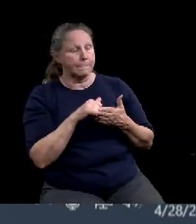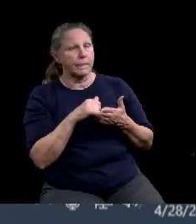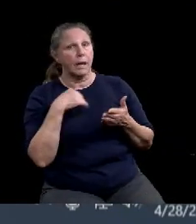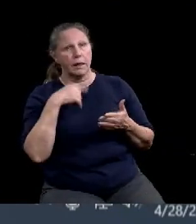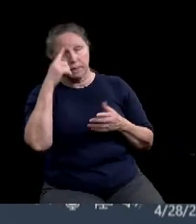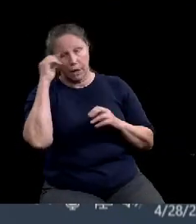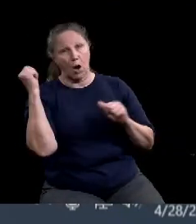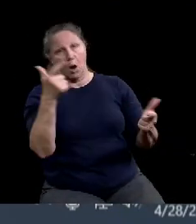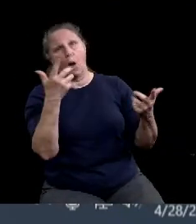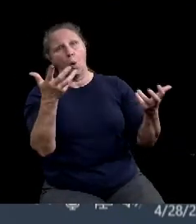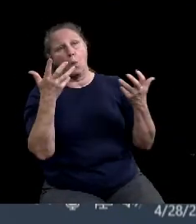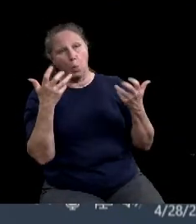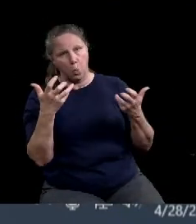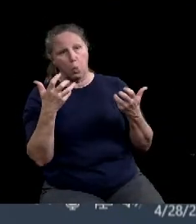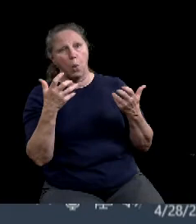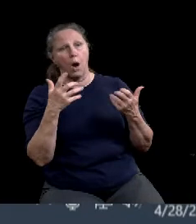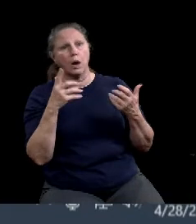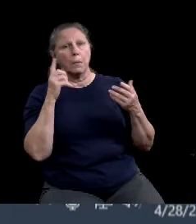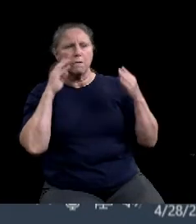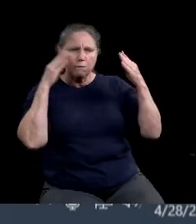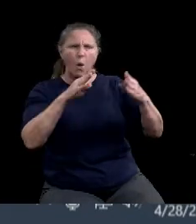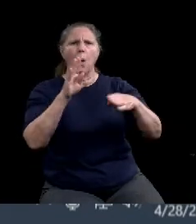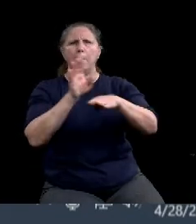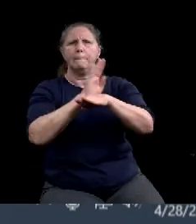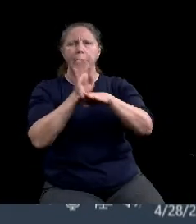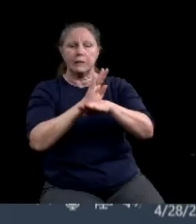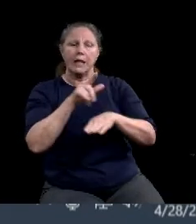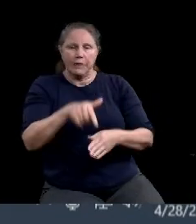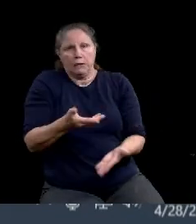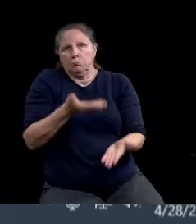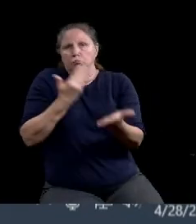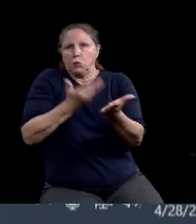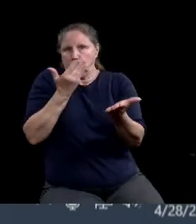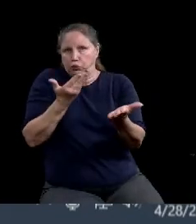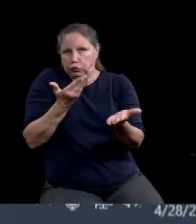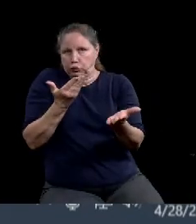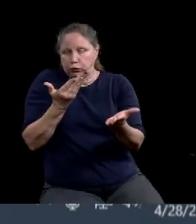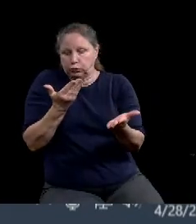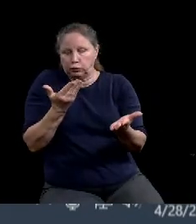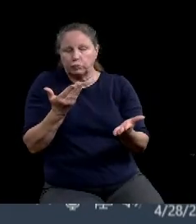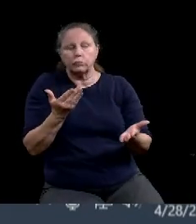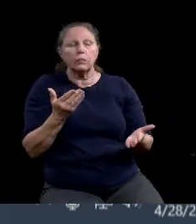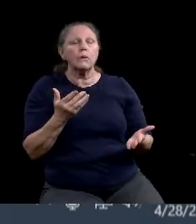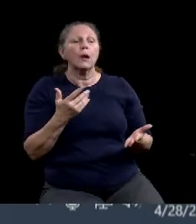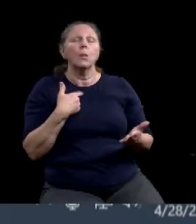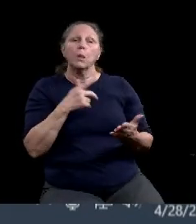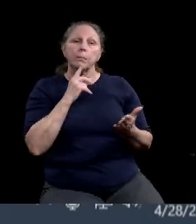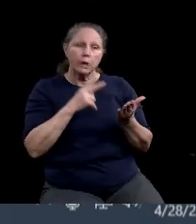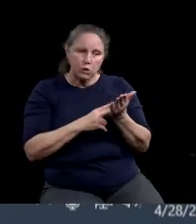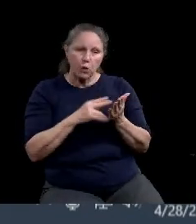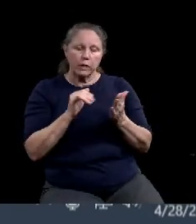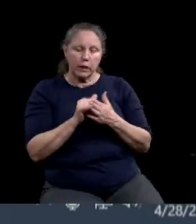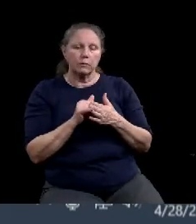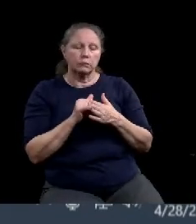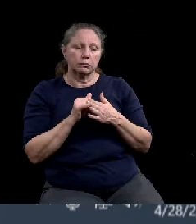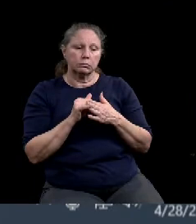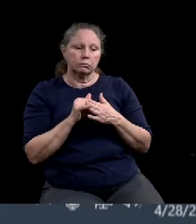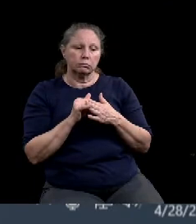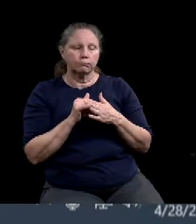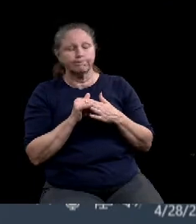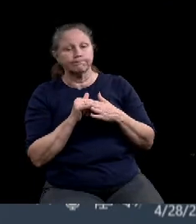this is evidence of that, um, by making sure that we are carefully, um, considering our business community.